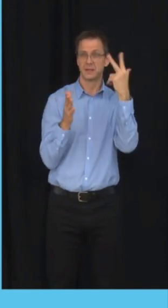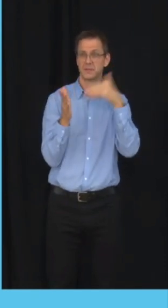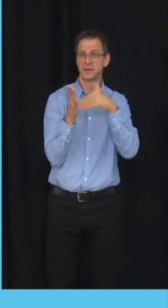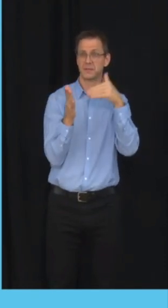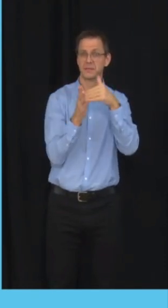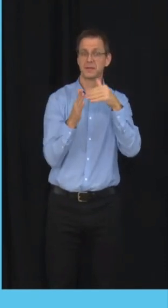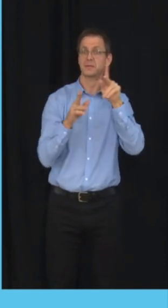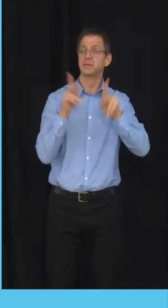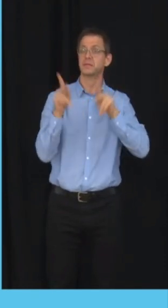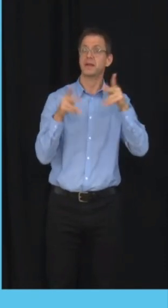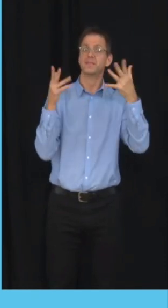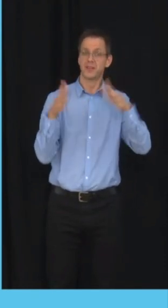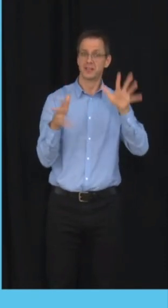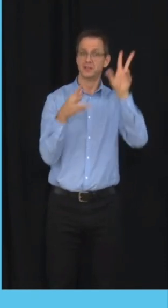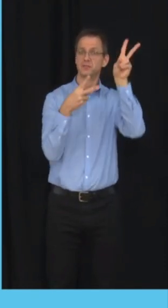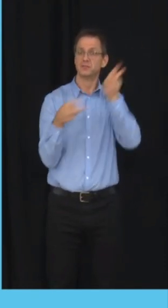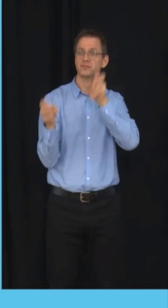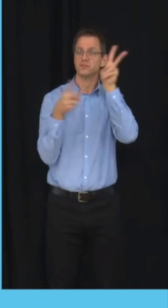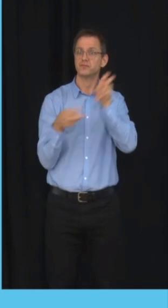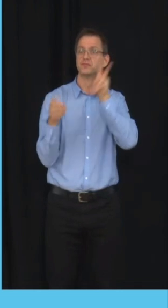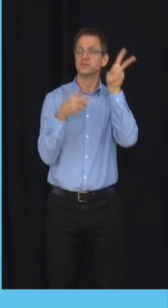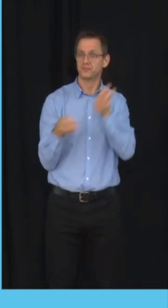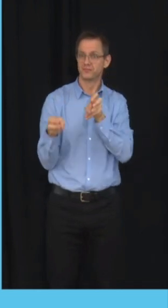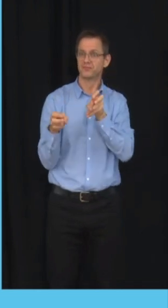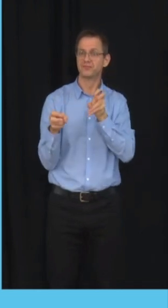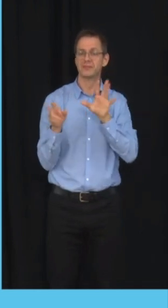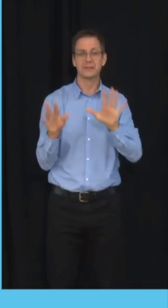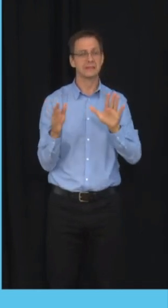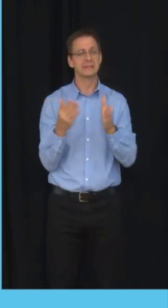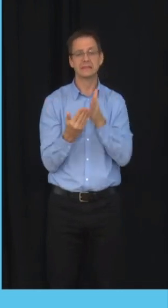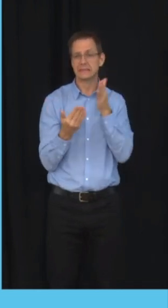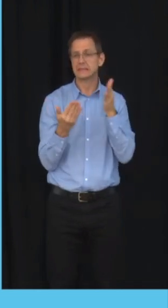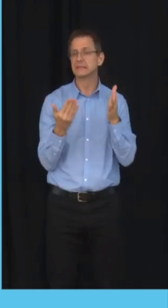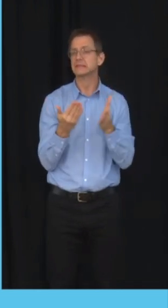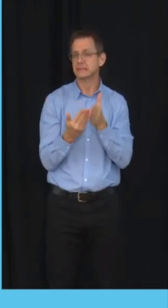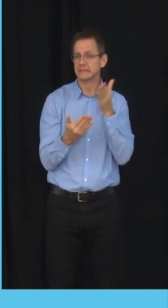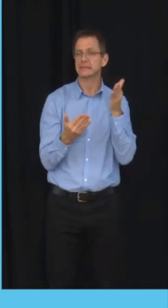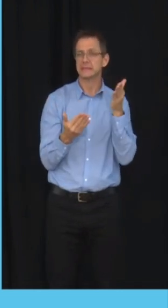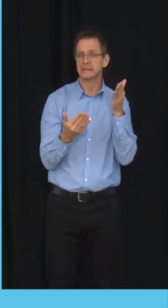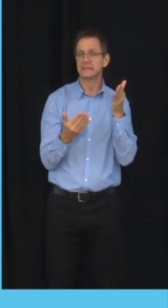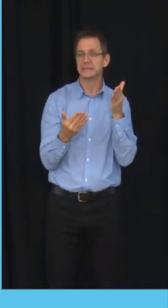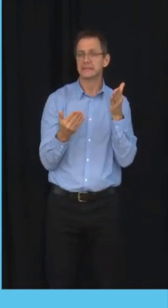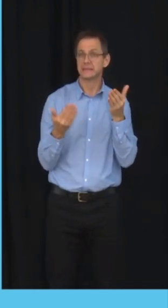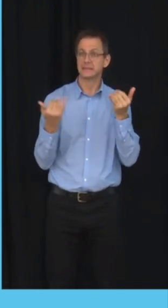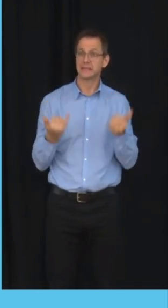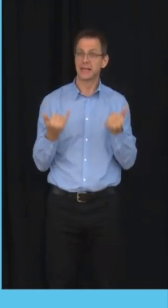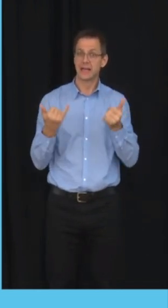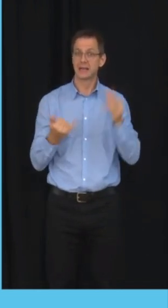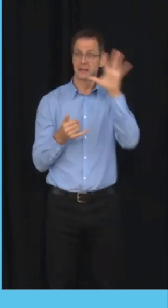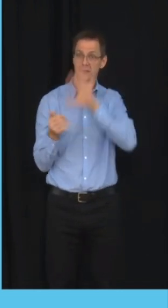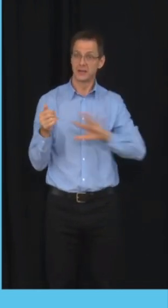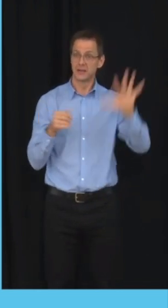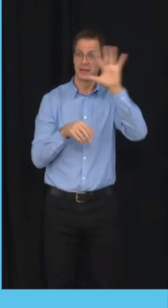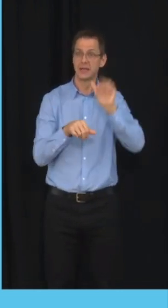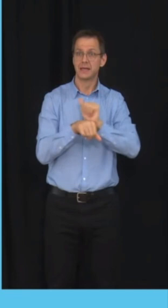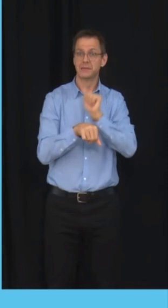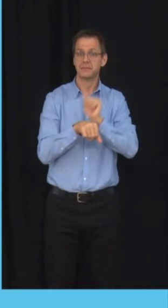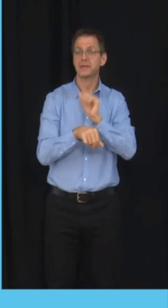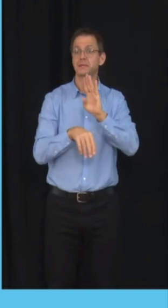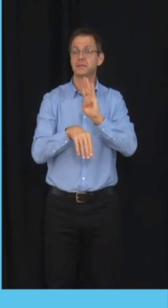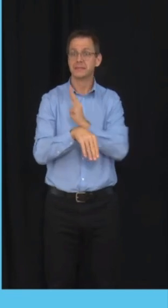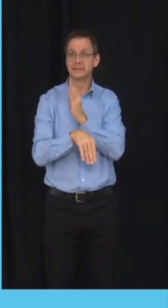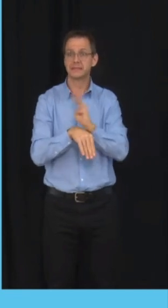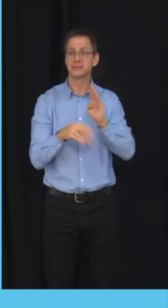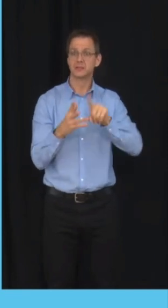All across our province, businesses and venues have started checking these records. Ten days ago, we took the next step,